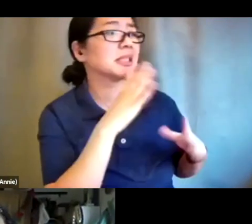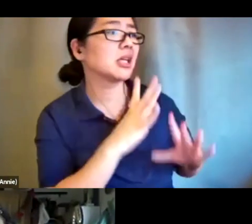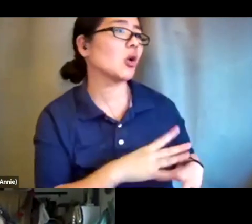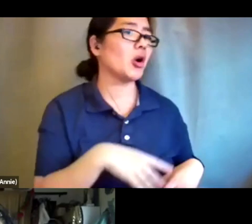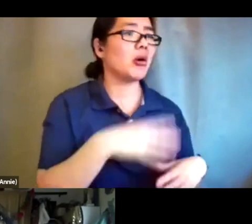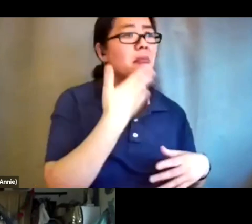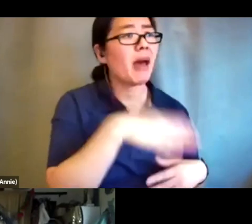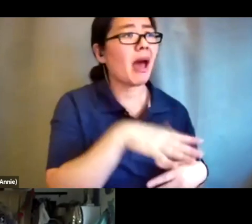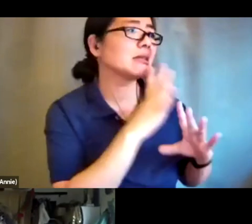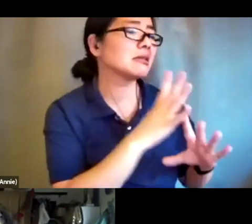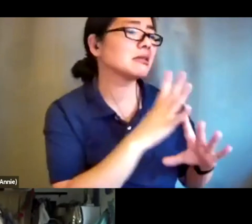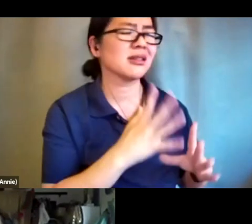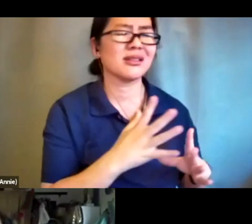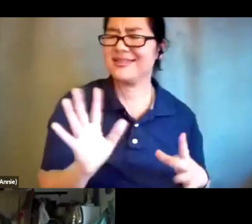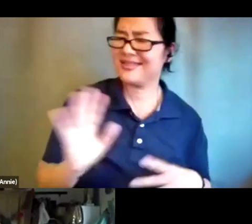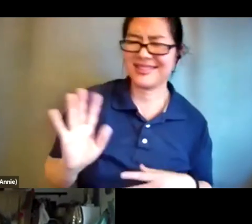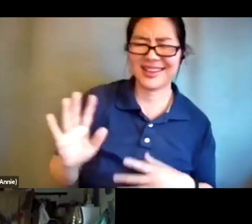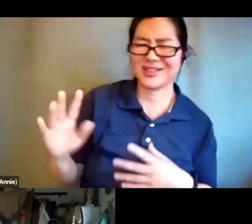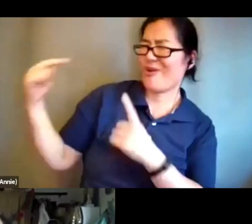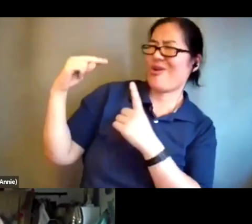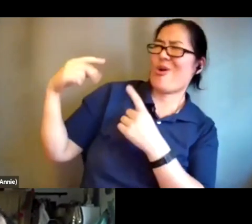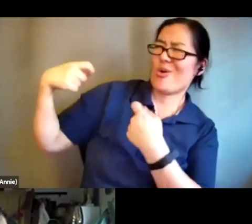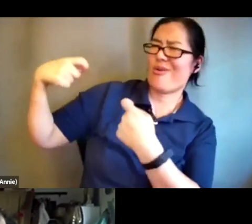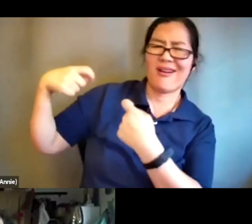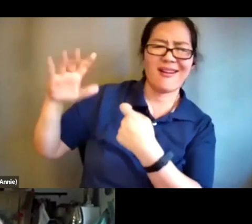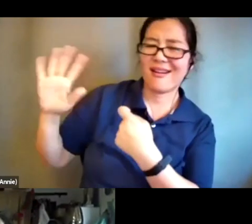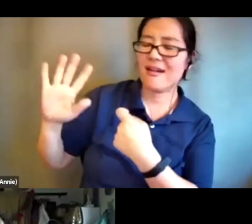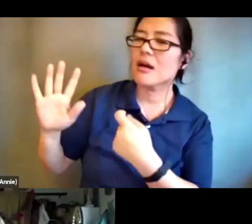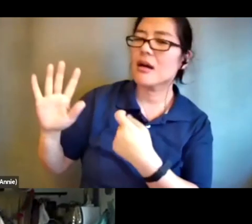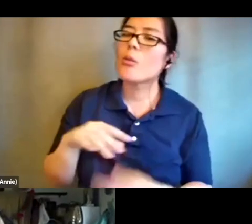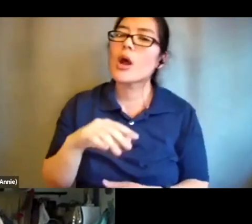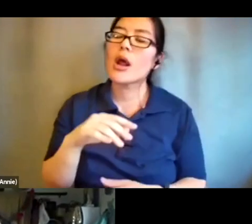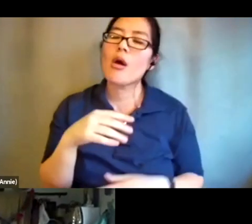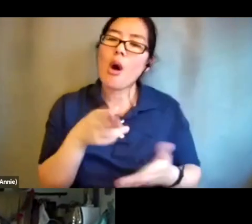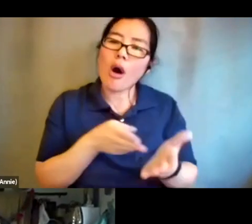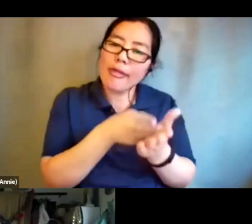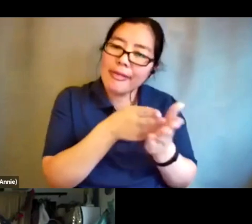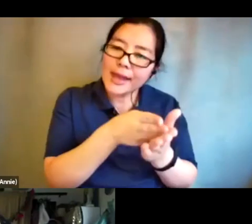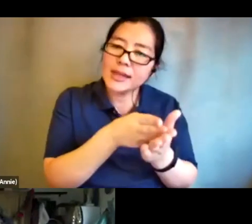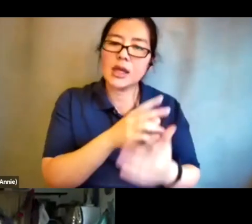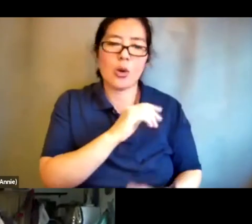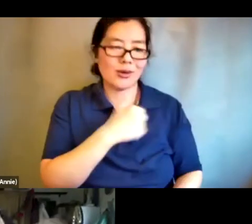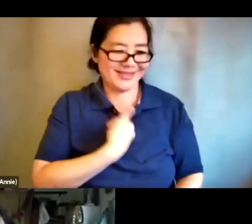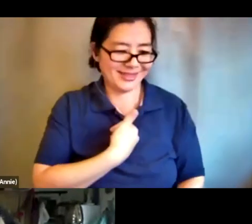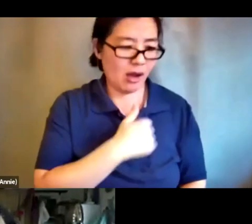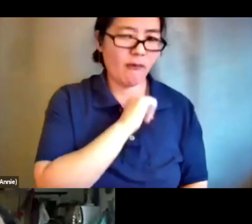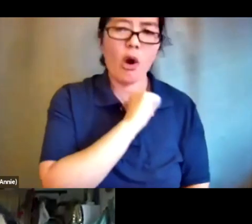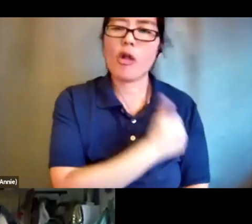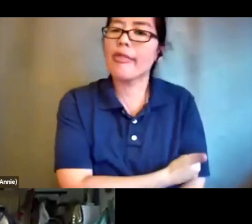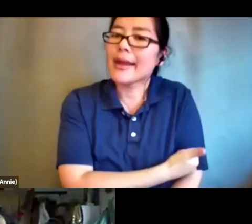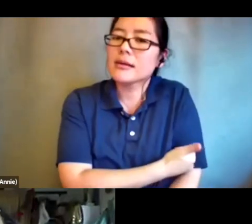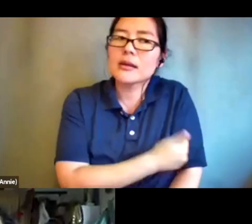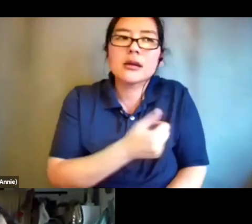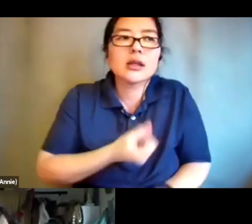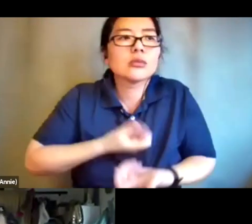authentic expression and like you feel something you let it arise you let it out it lands somewhere